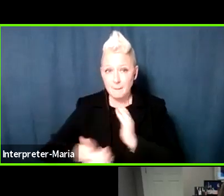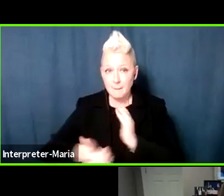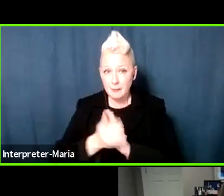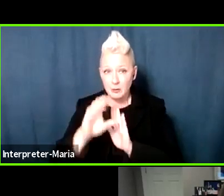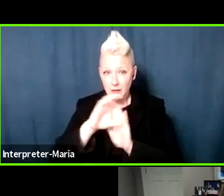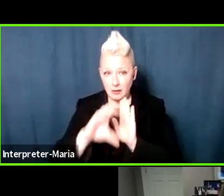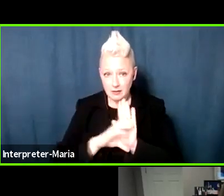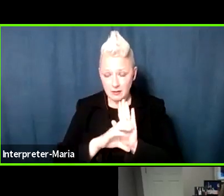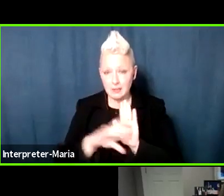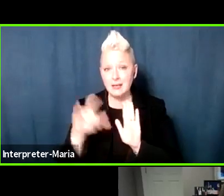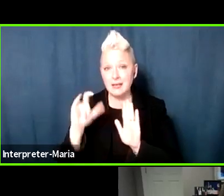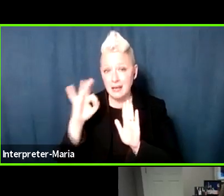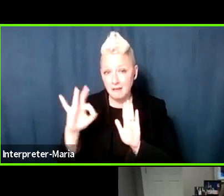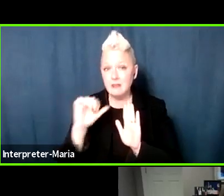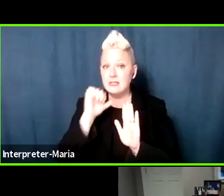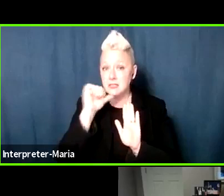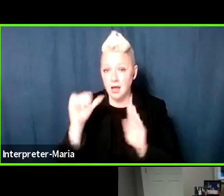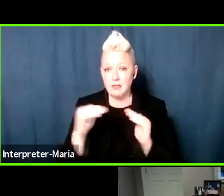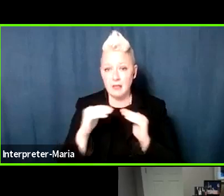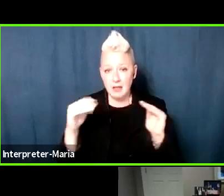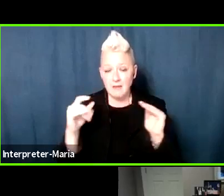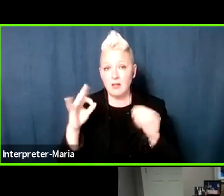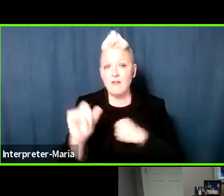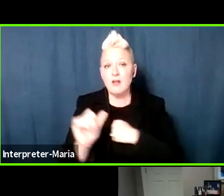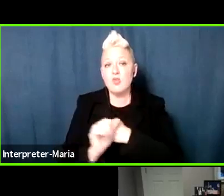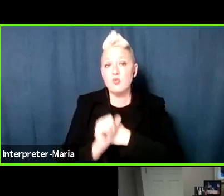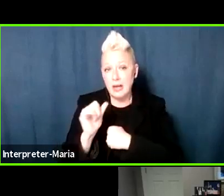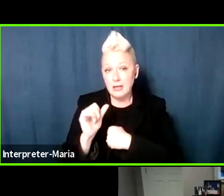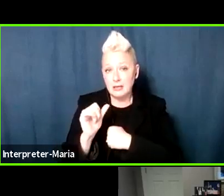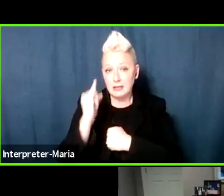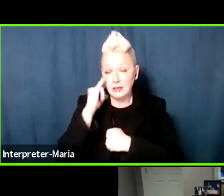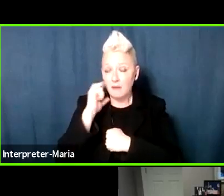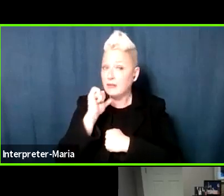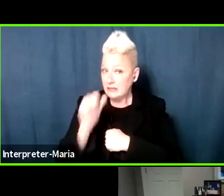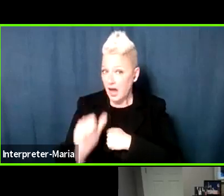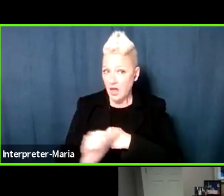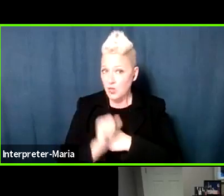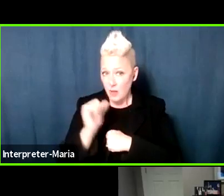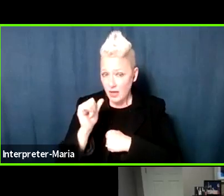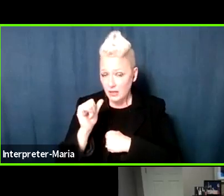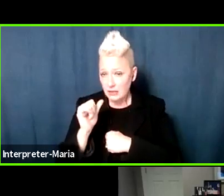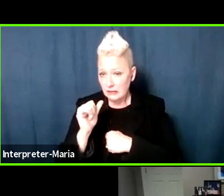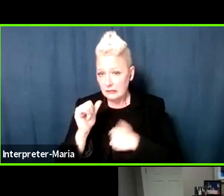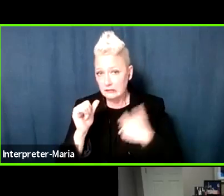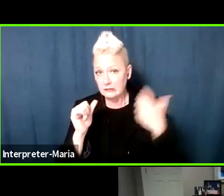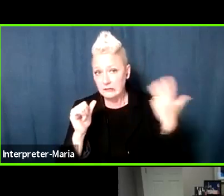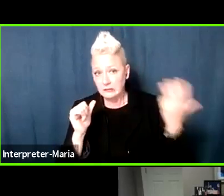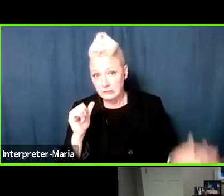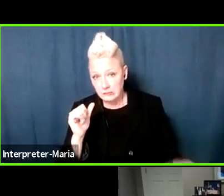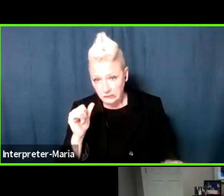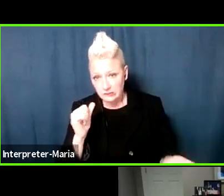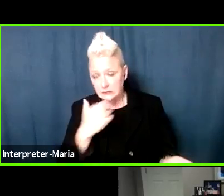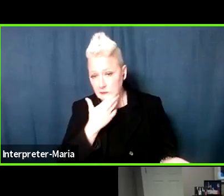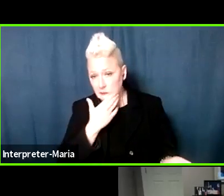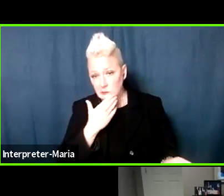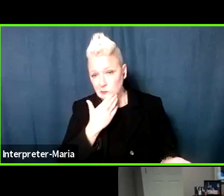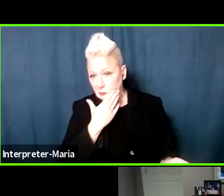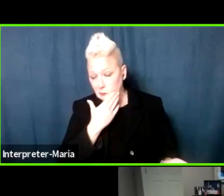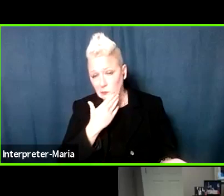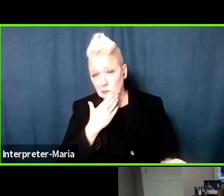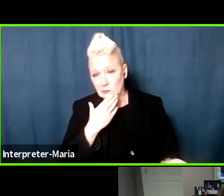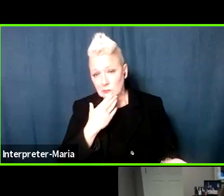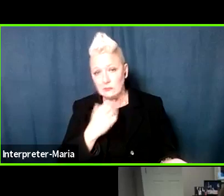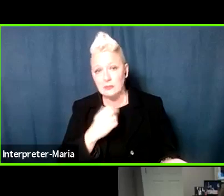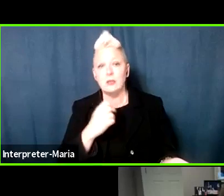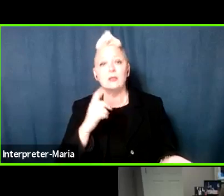if it doesn't really rise to the level of a threat, um, it's not really, it's probably not